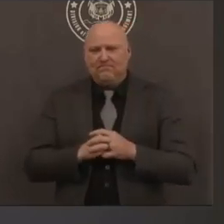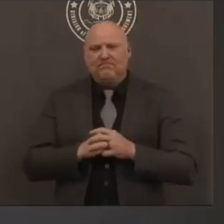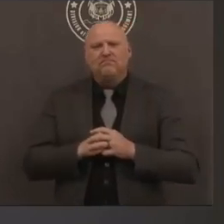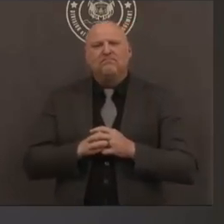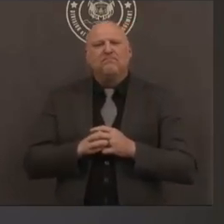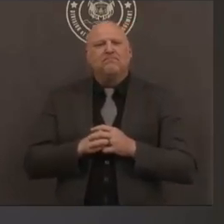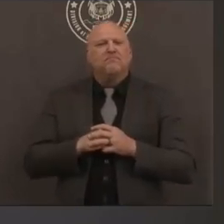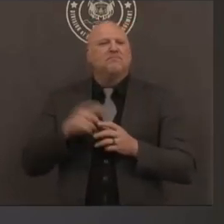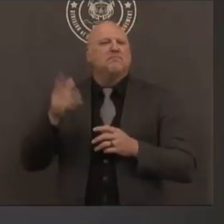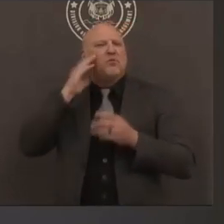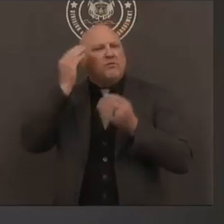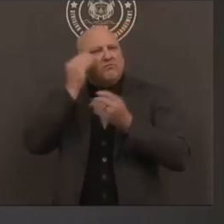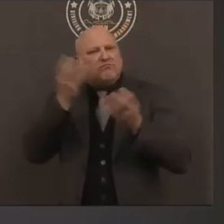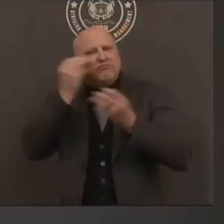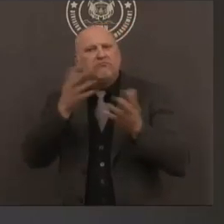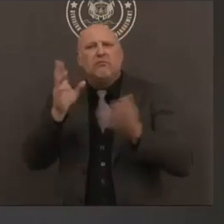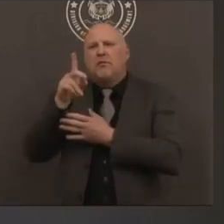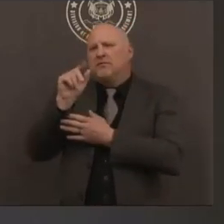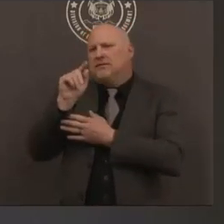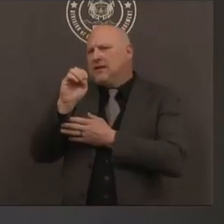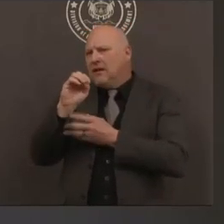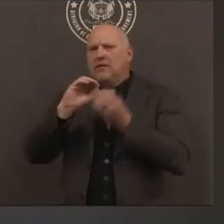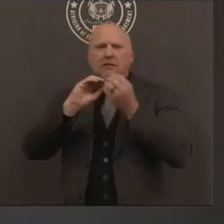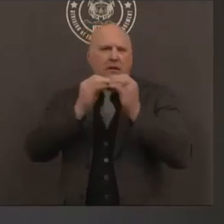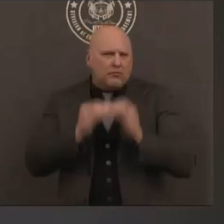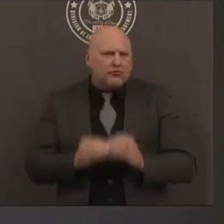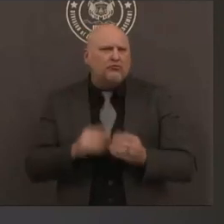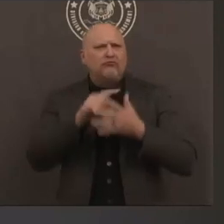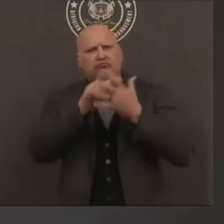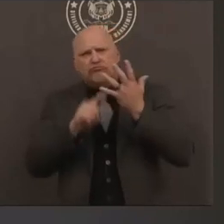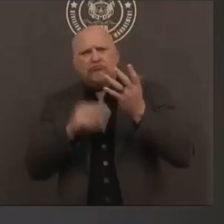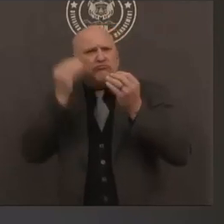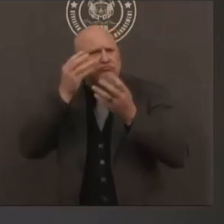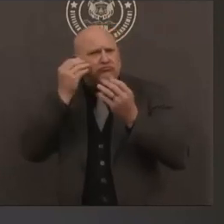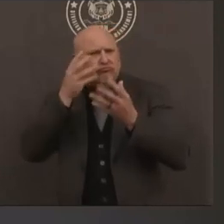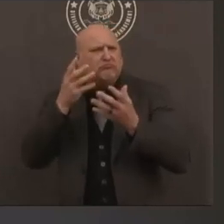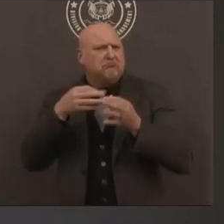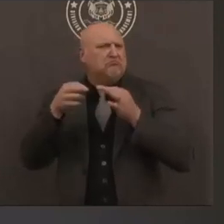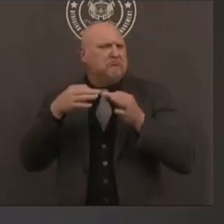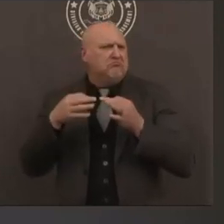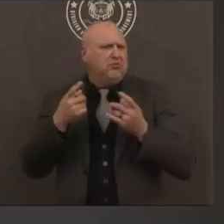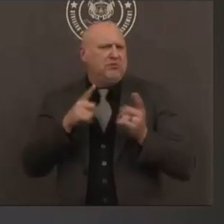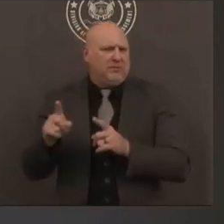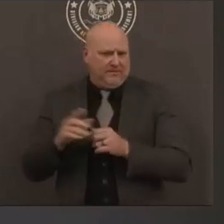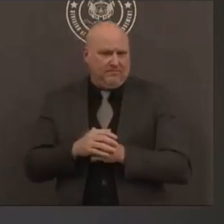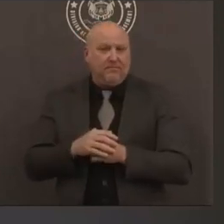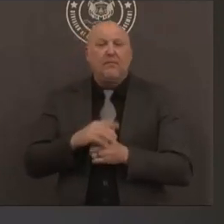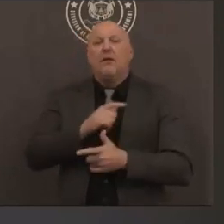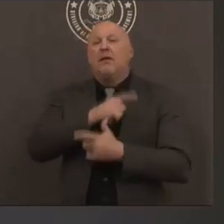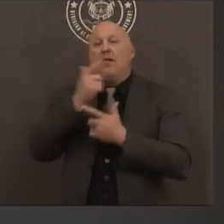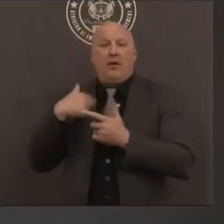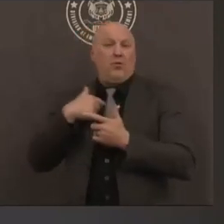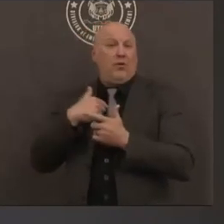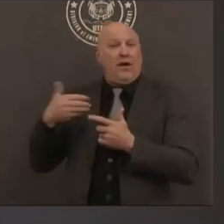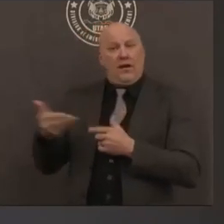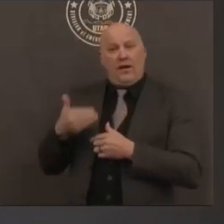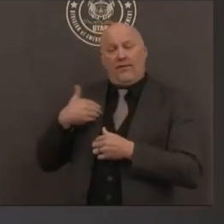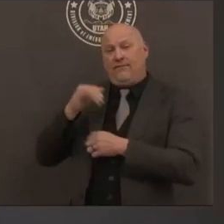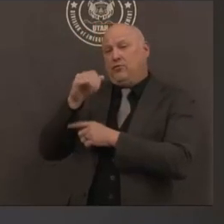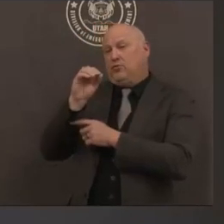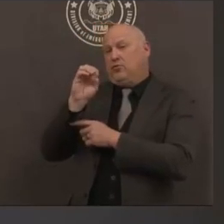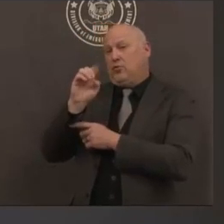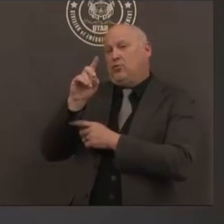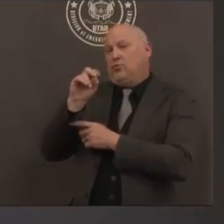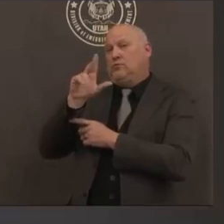with the situational update uh following dr dunn we've got joe doherty here from the division of emergency management and joe is going to make himself